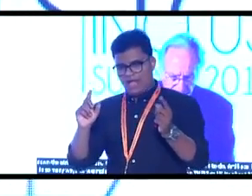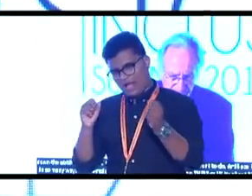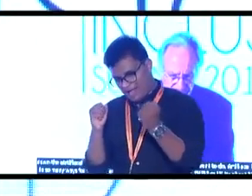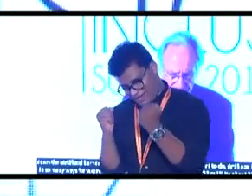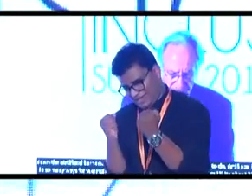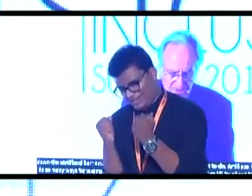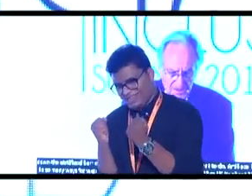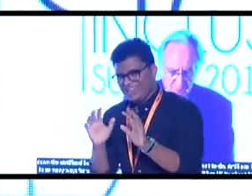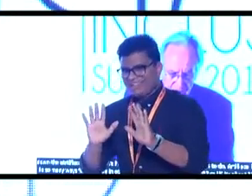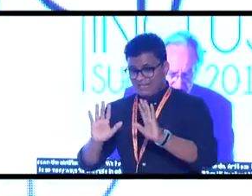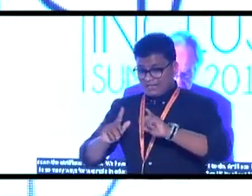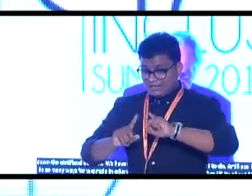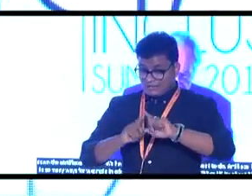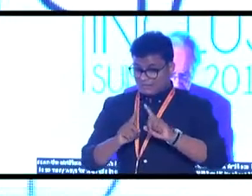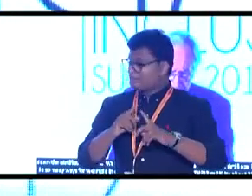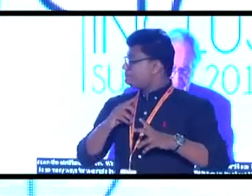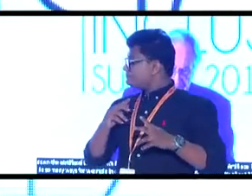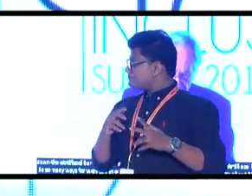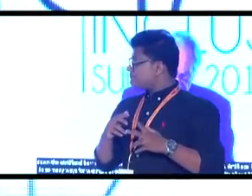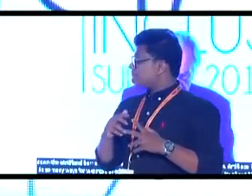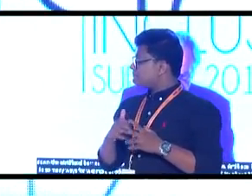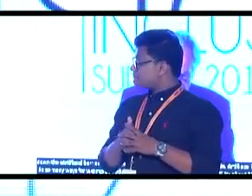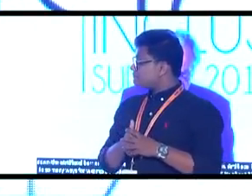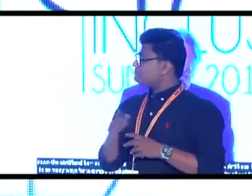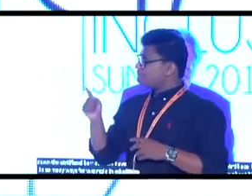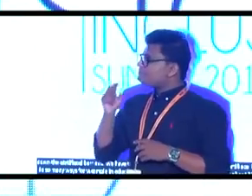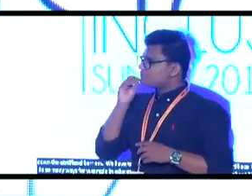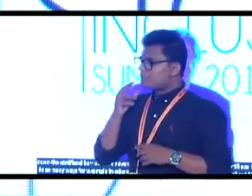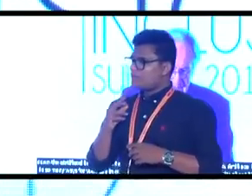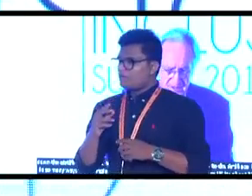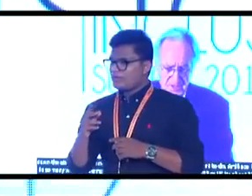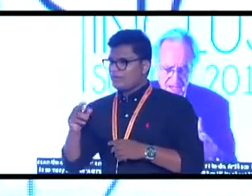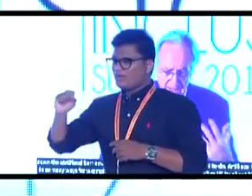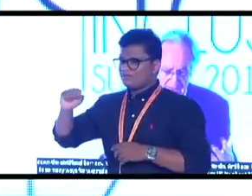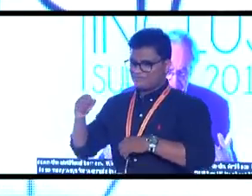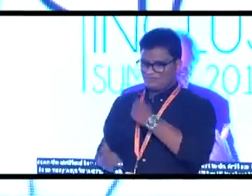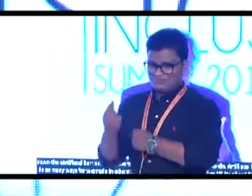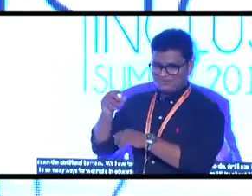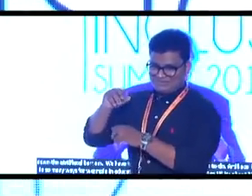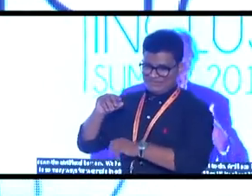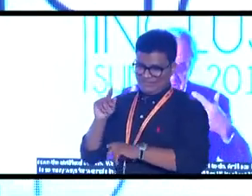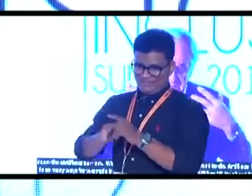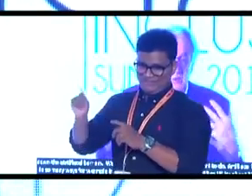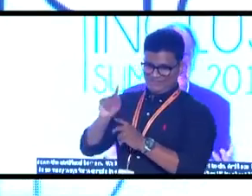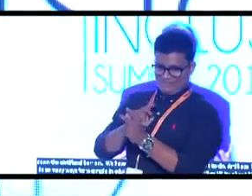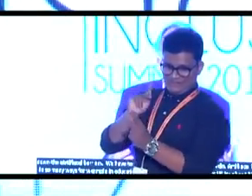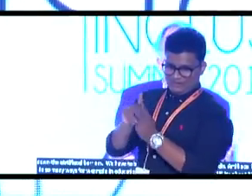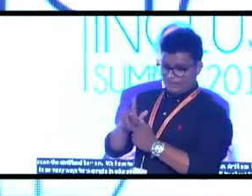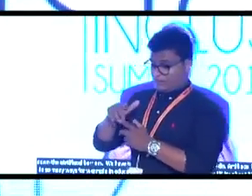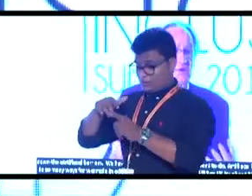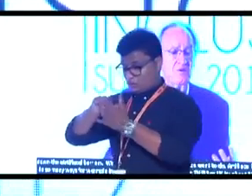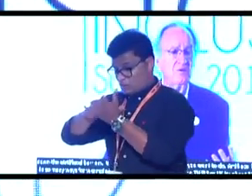So the morally correct, the politically correct, the societal correct